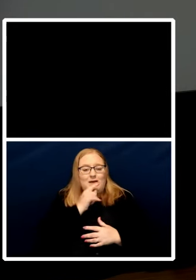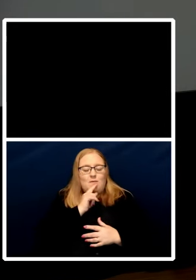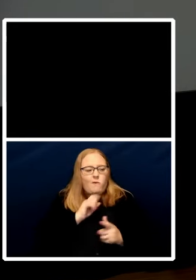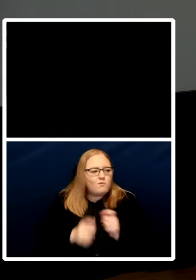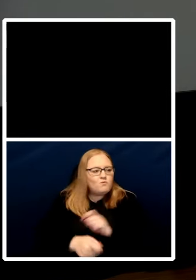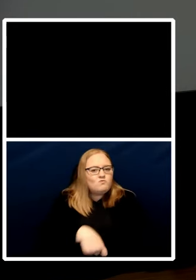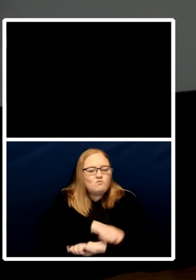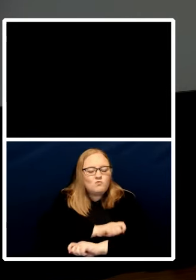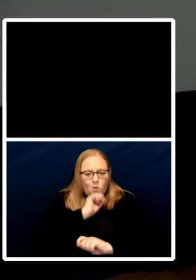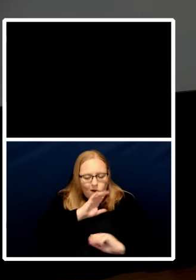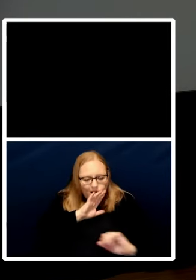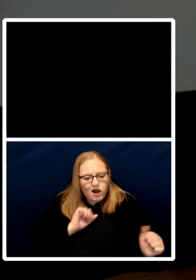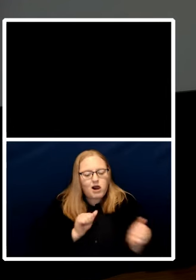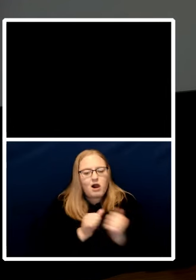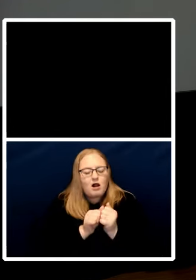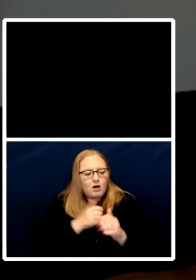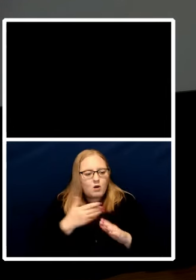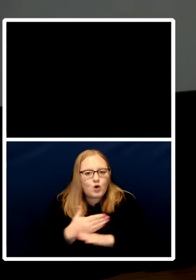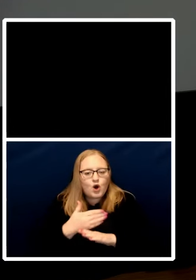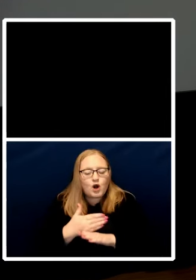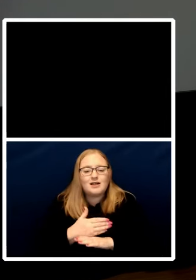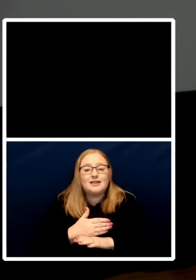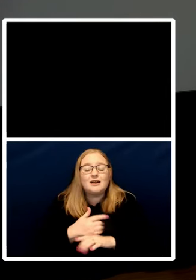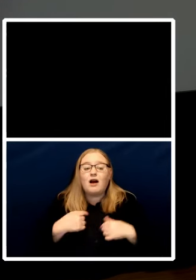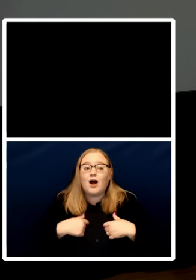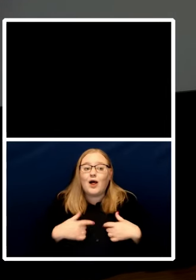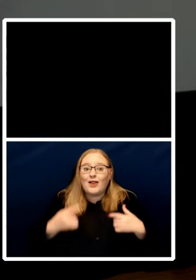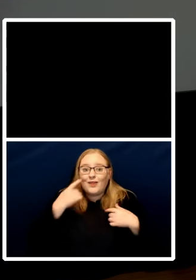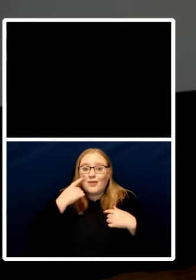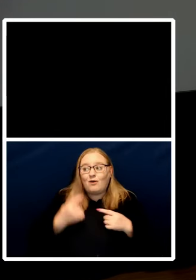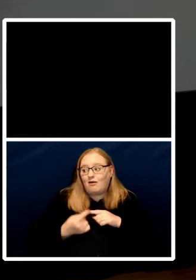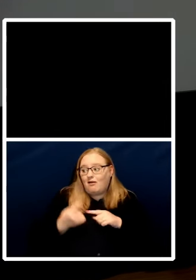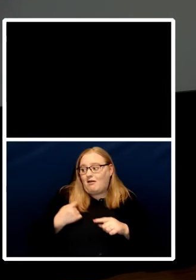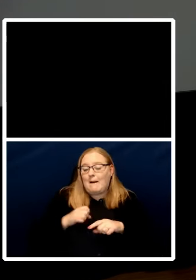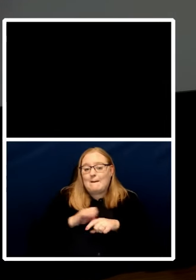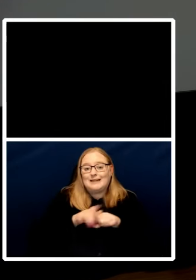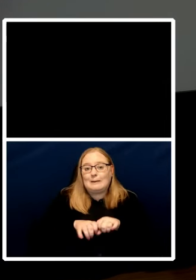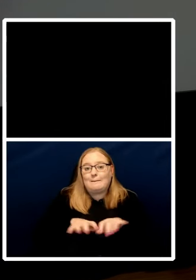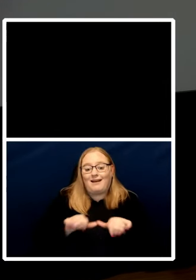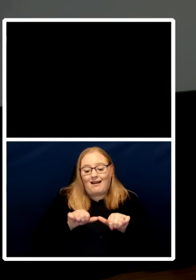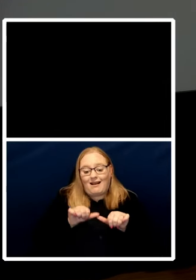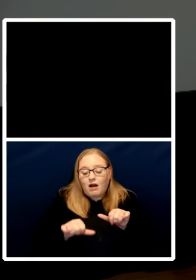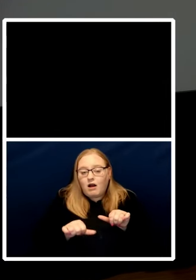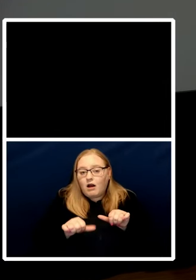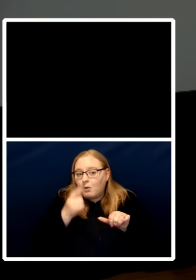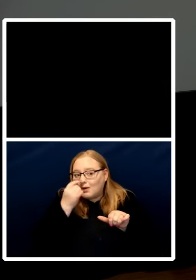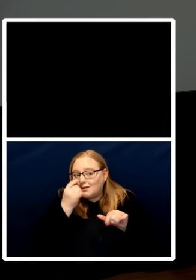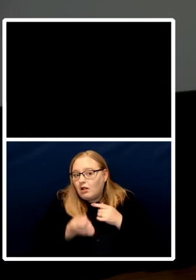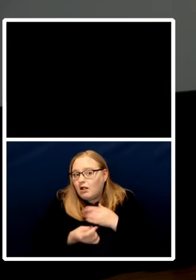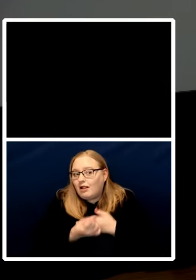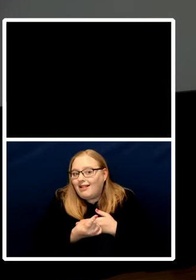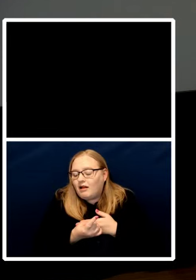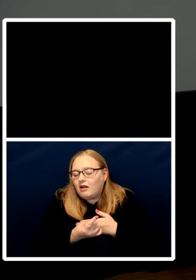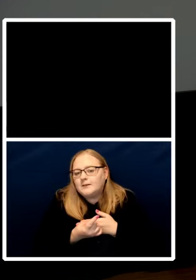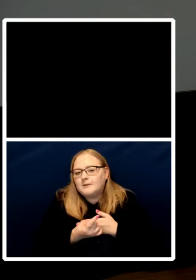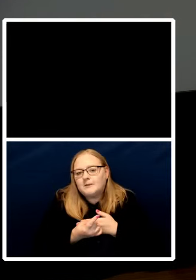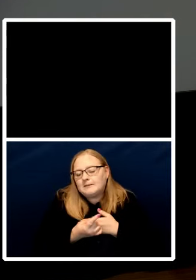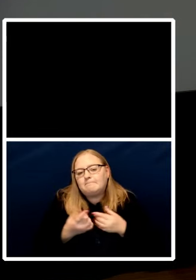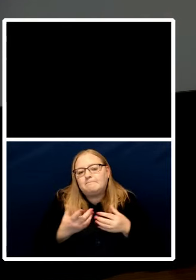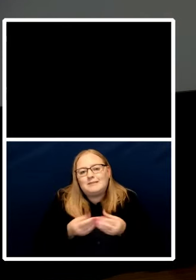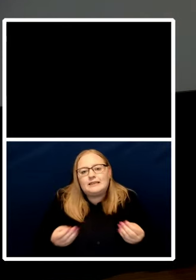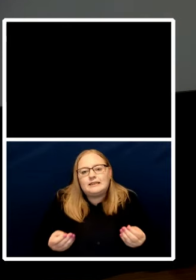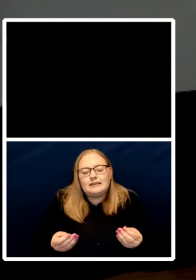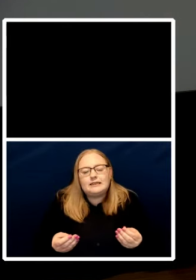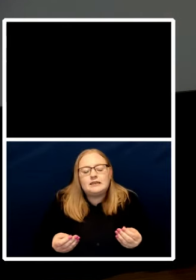think maybe a moment was missed but a moment can come again and i'm just apologize on behalf of my generation it may